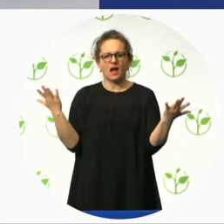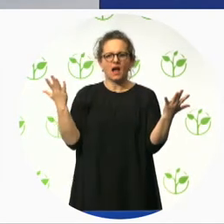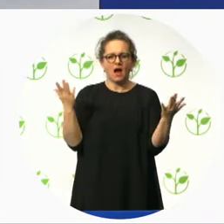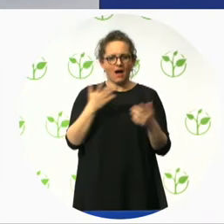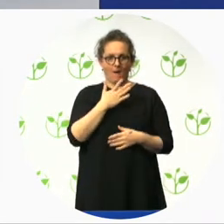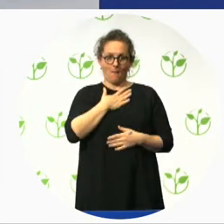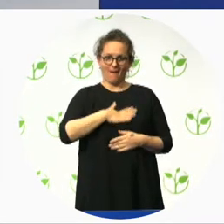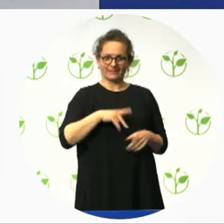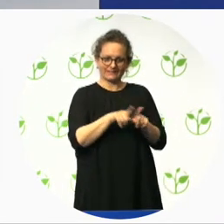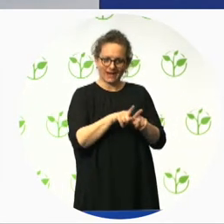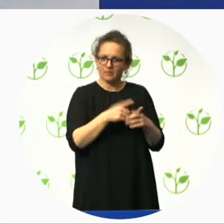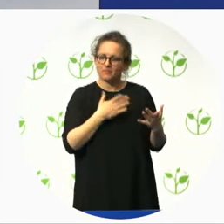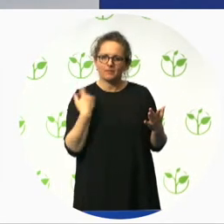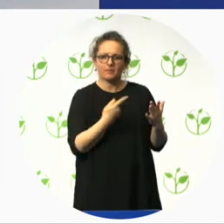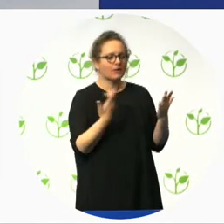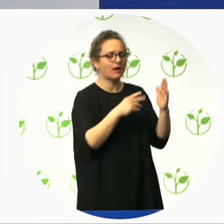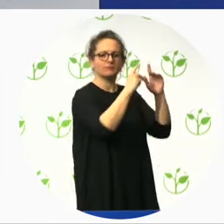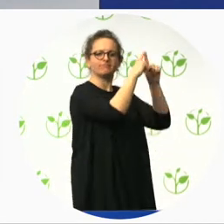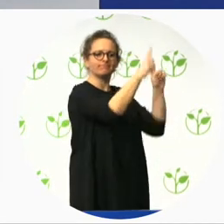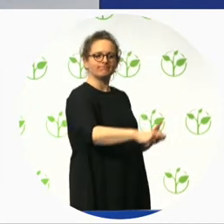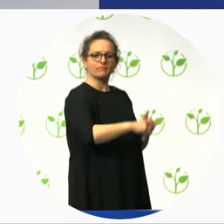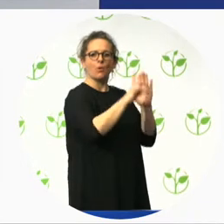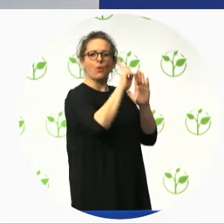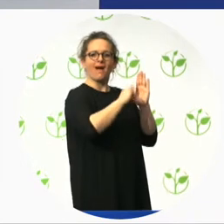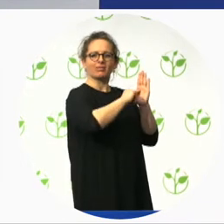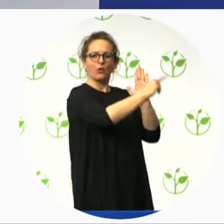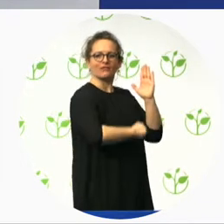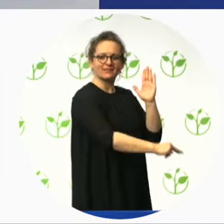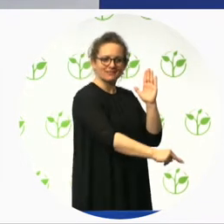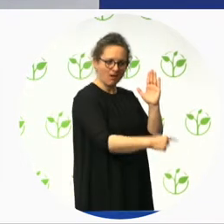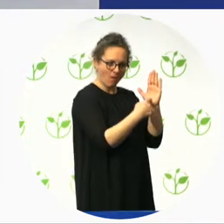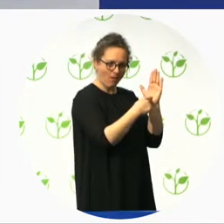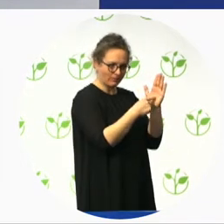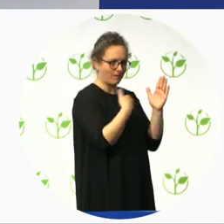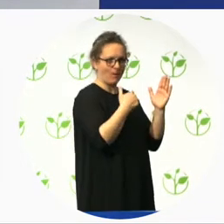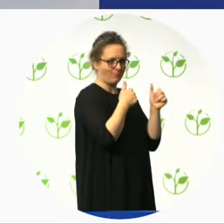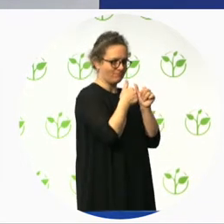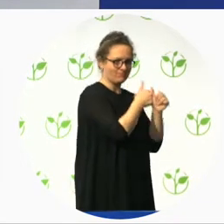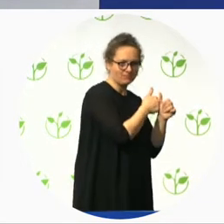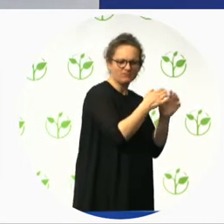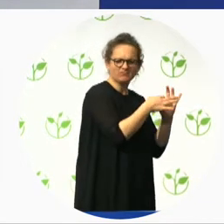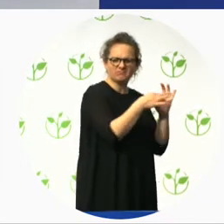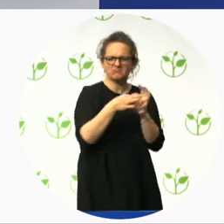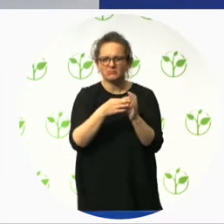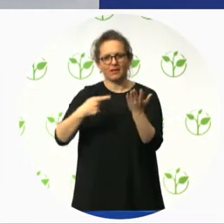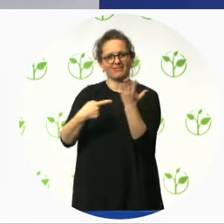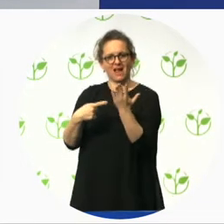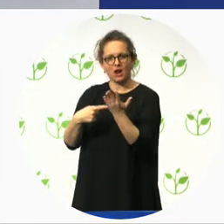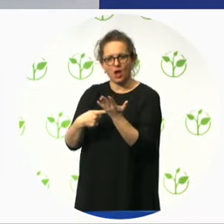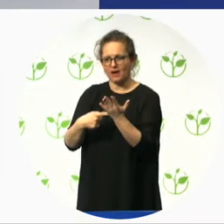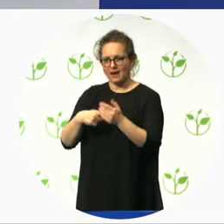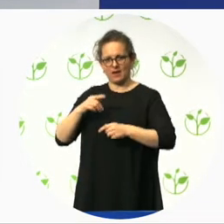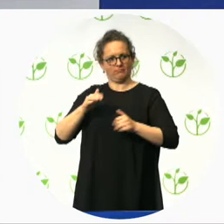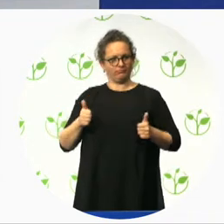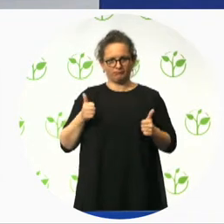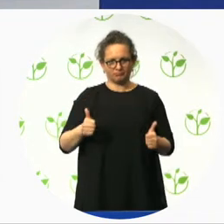of technical advisory services, project consultation and training. We view ourselves as a consortium of expert